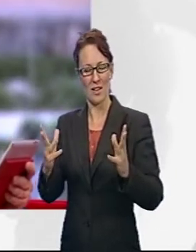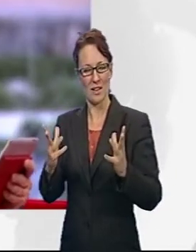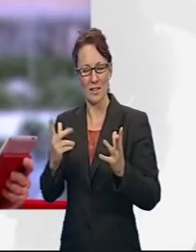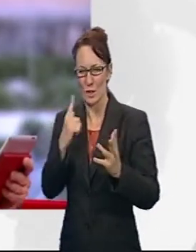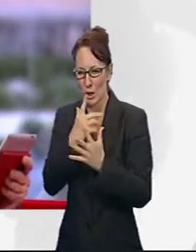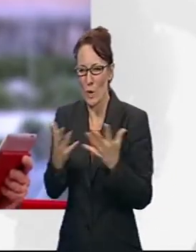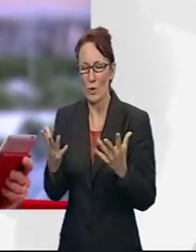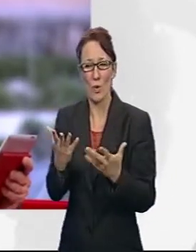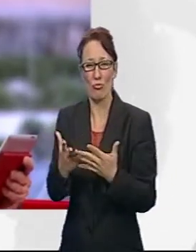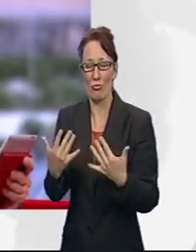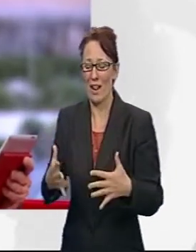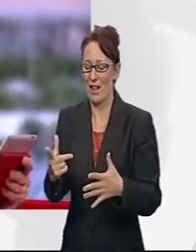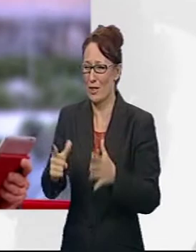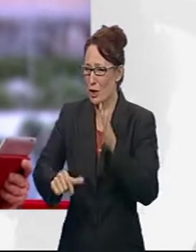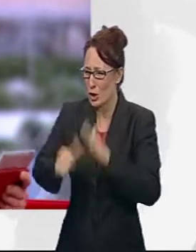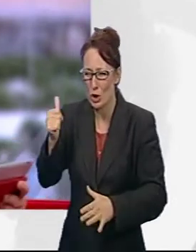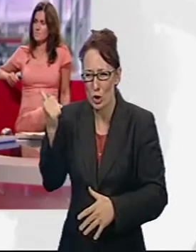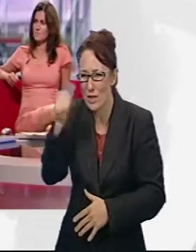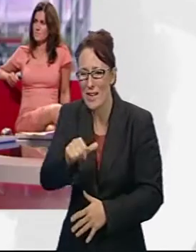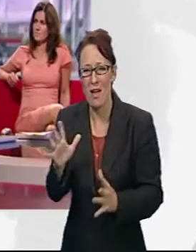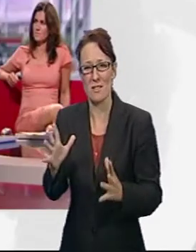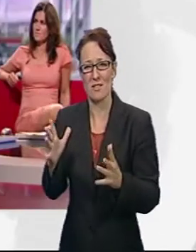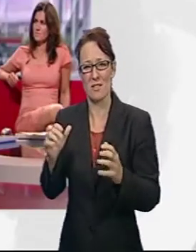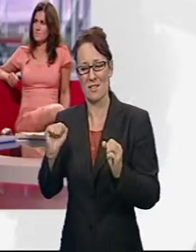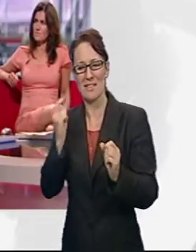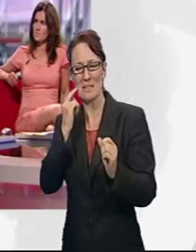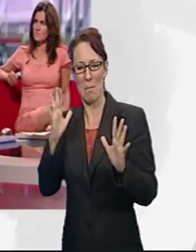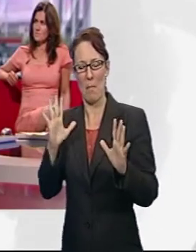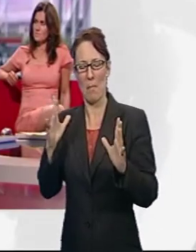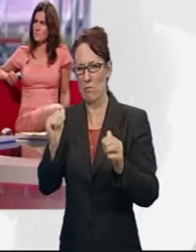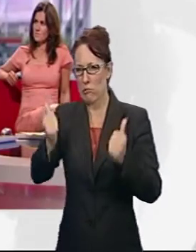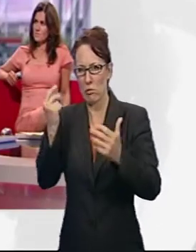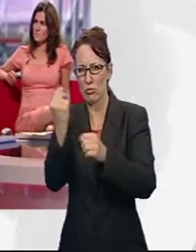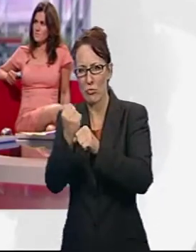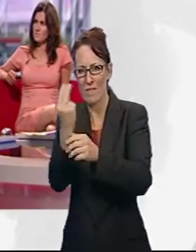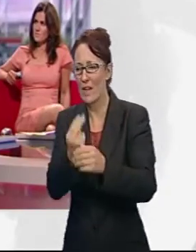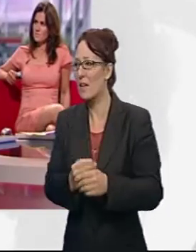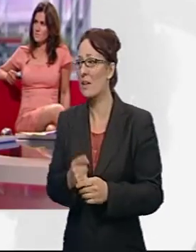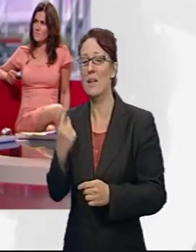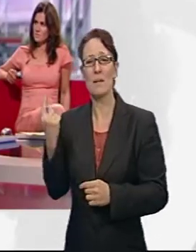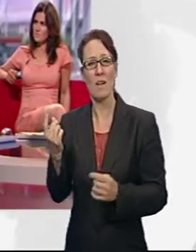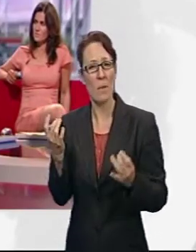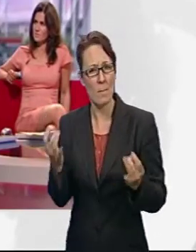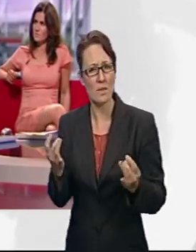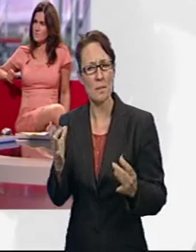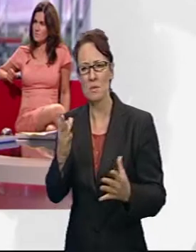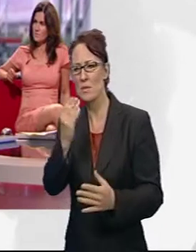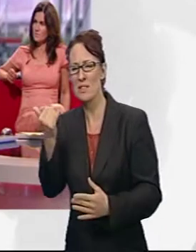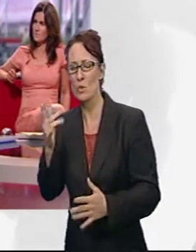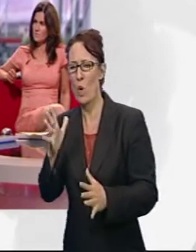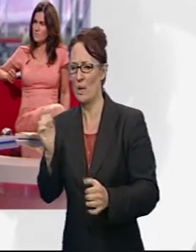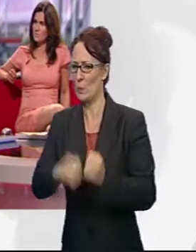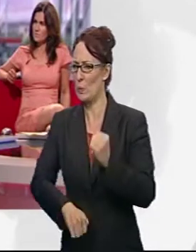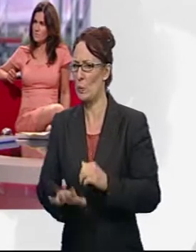genius of the company vegetarian Buddhist also known to be quite ruthless in a way what was the secret